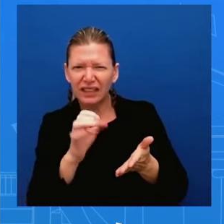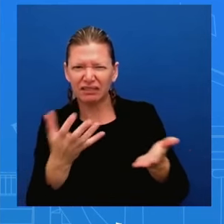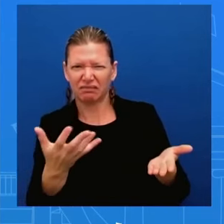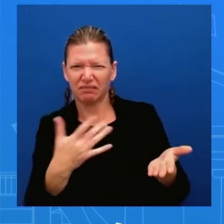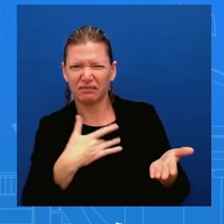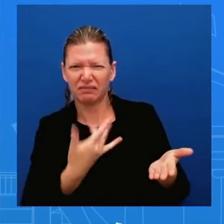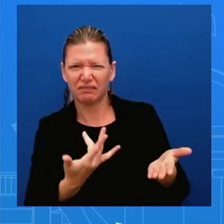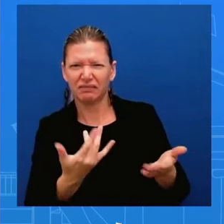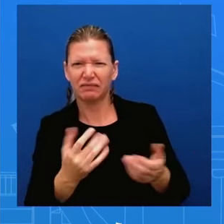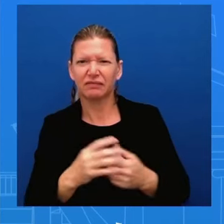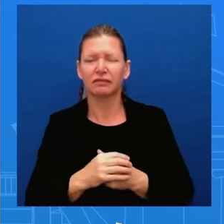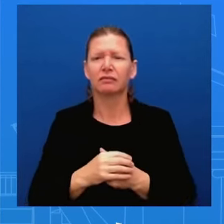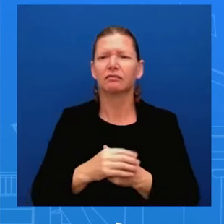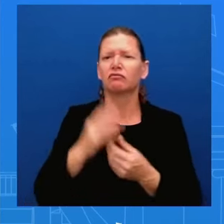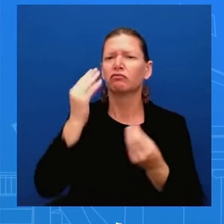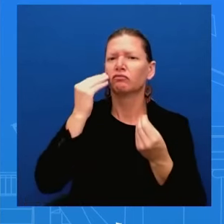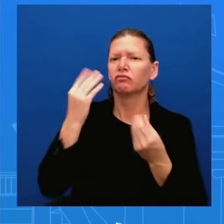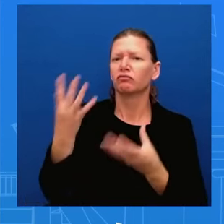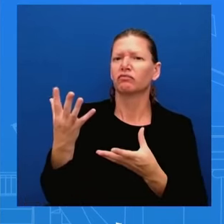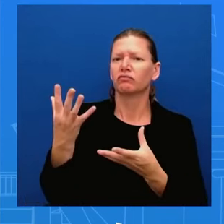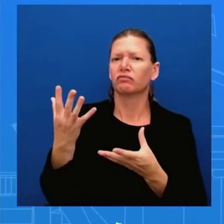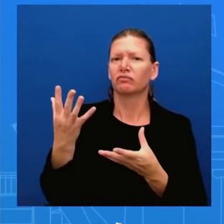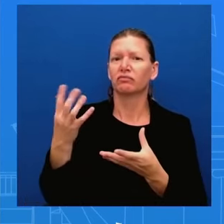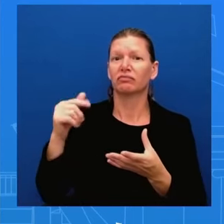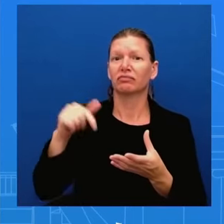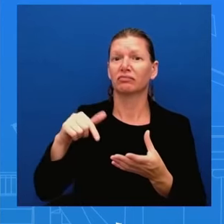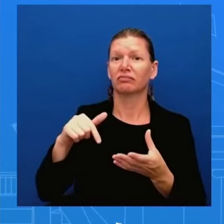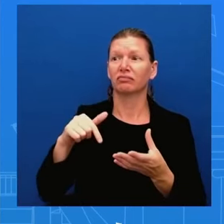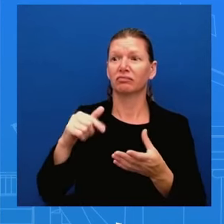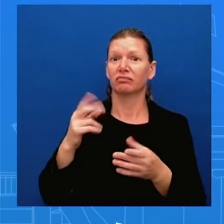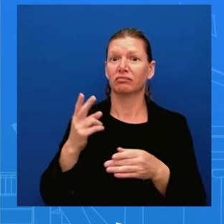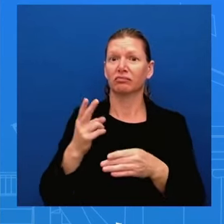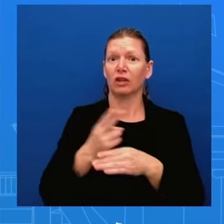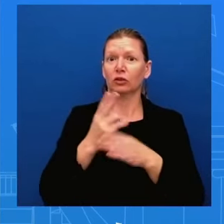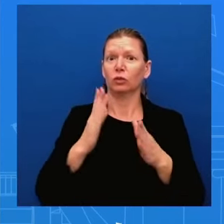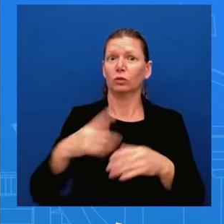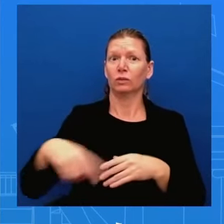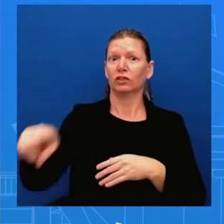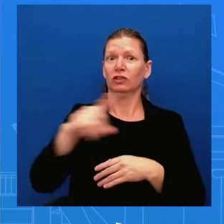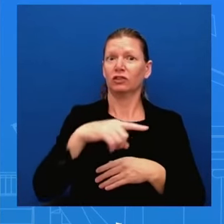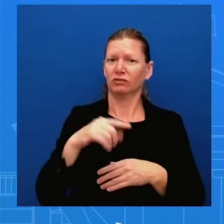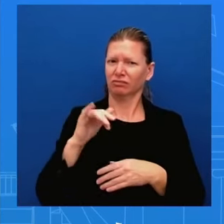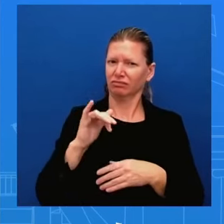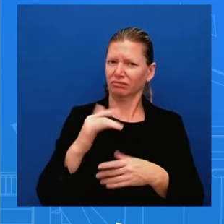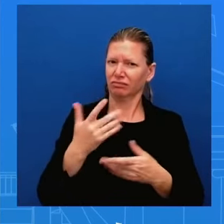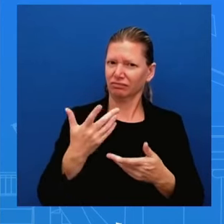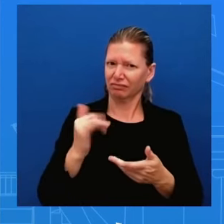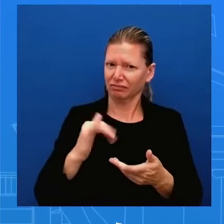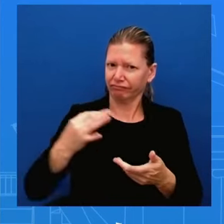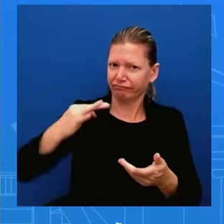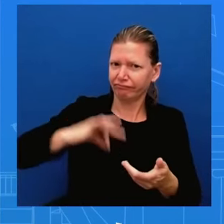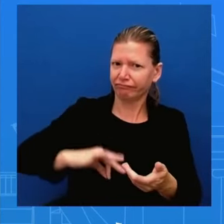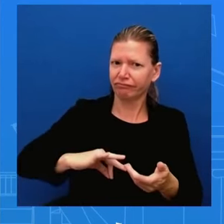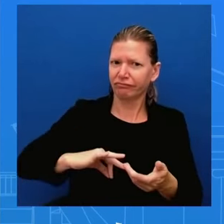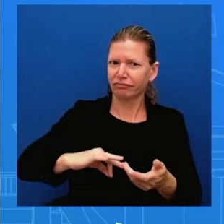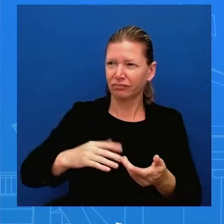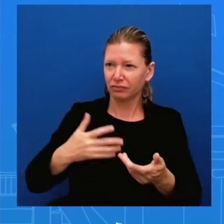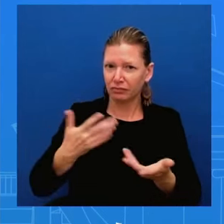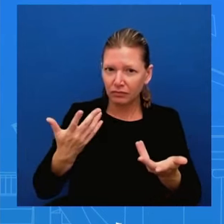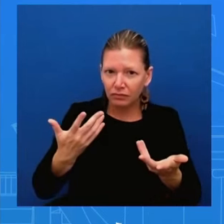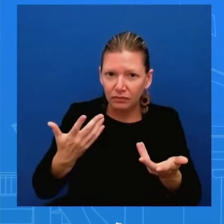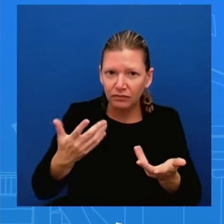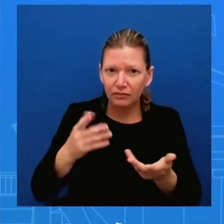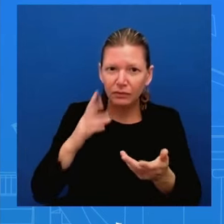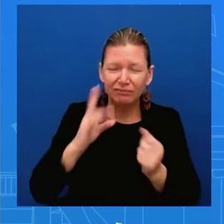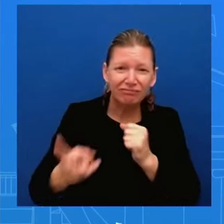that's it's an important rule uh it is uh we're talking about saving billions of dollars uh to uh to the american consumer